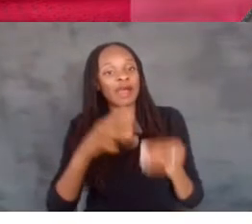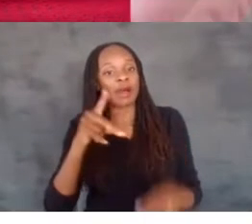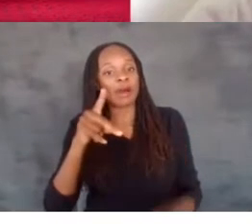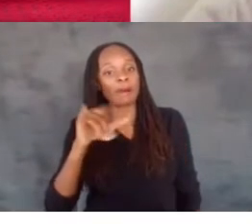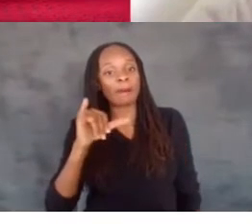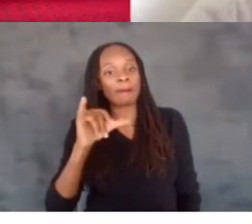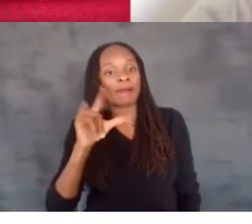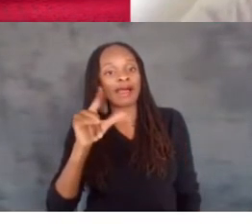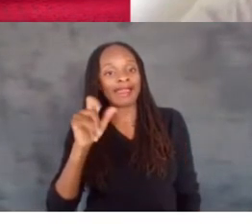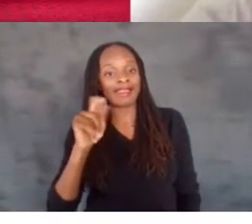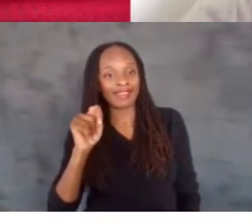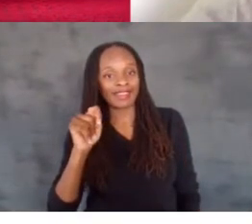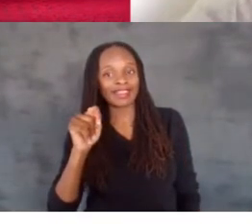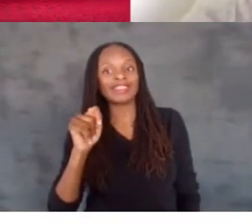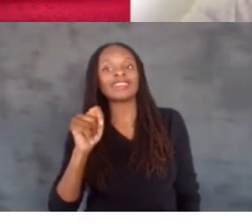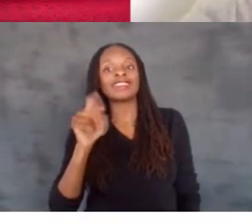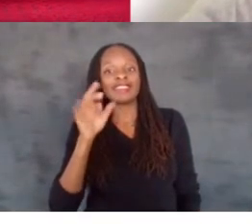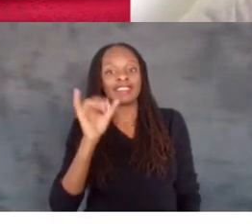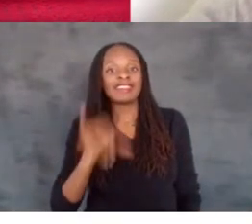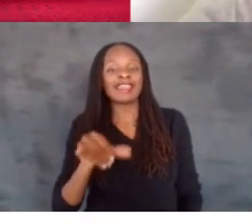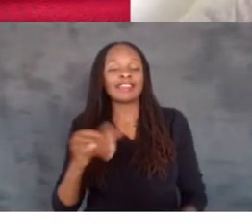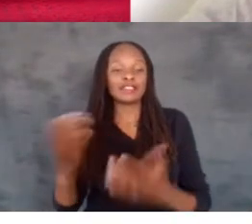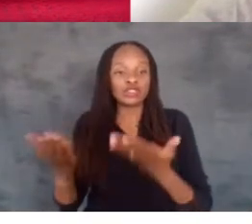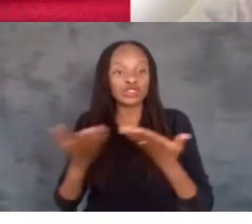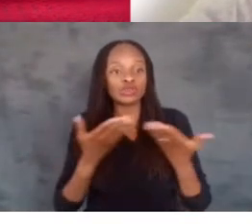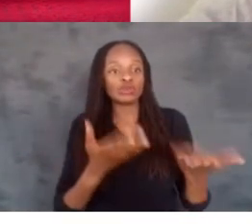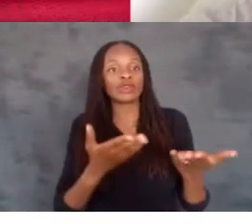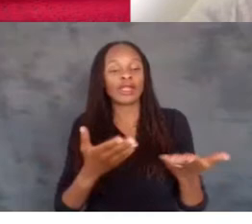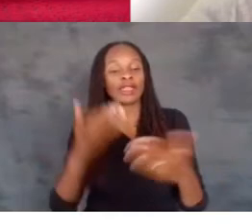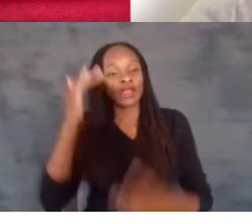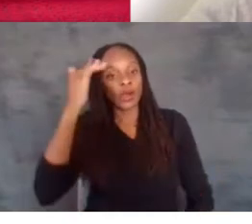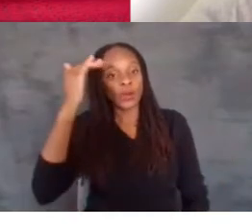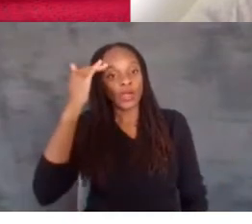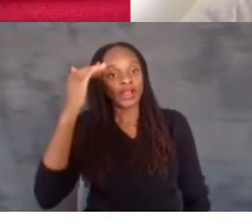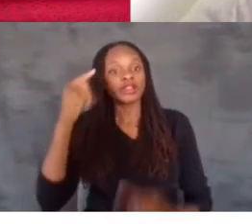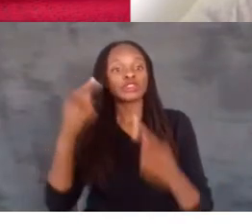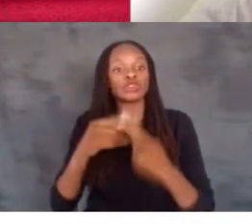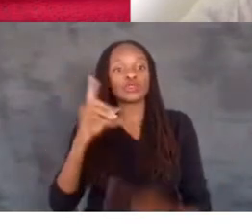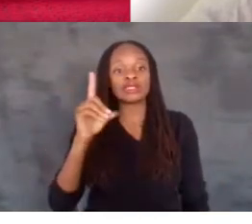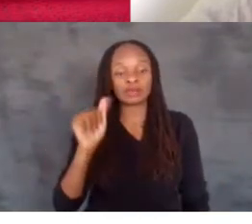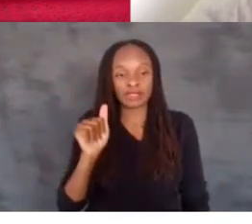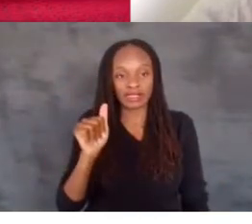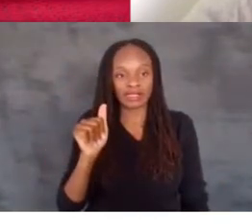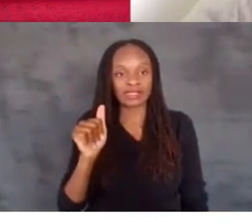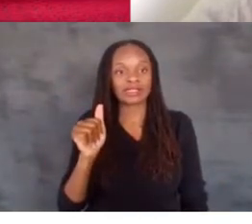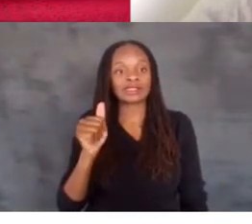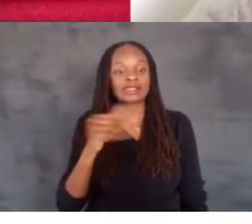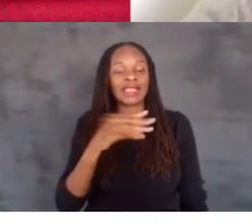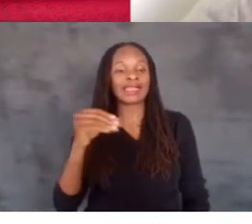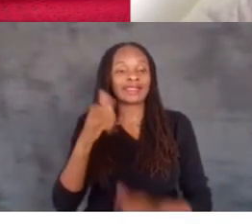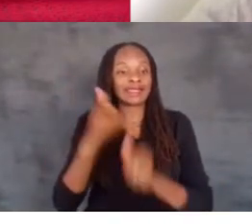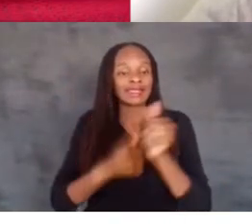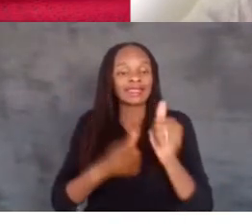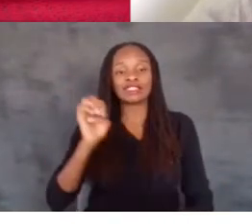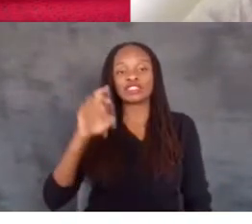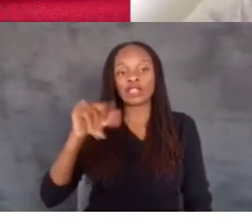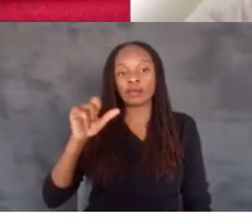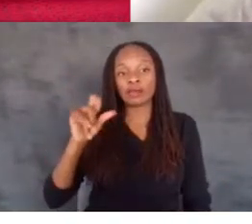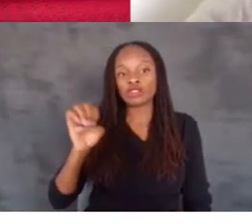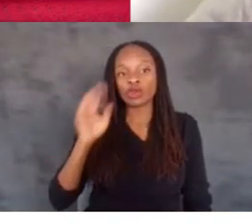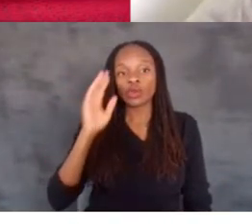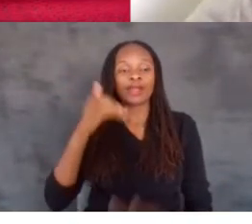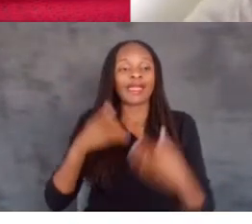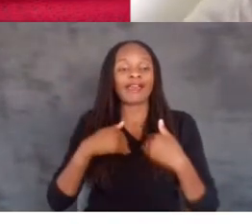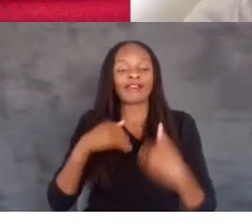basically to kind of bring awareness to disabilities. Like in each episode, there would be like a cameo from